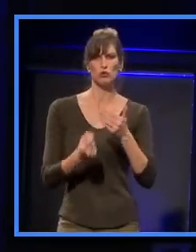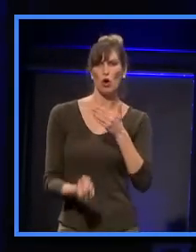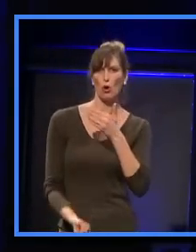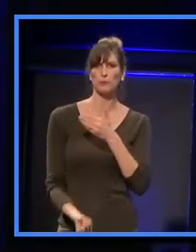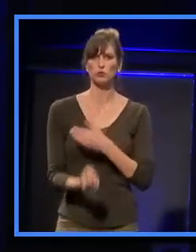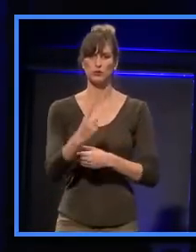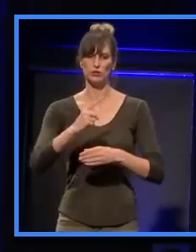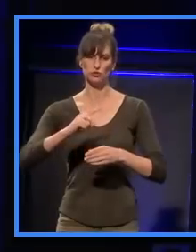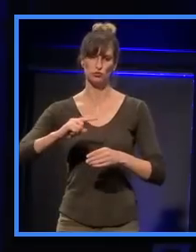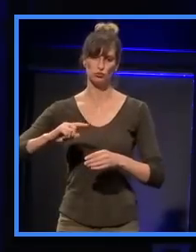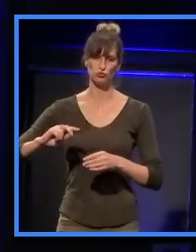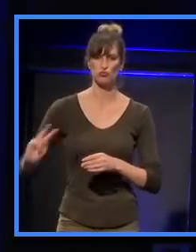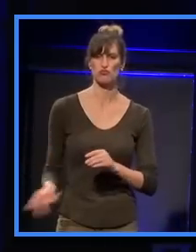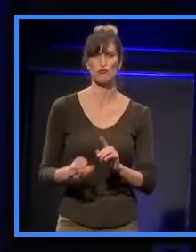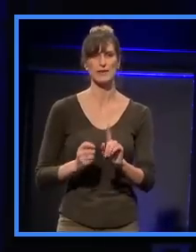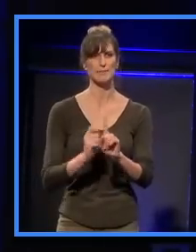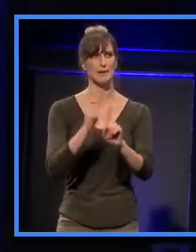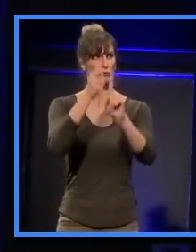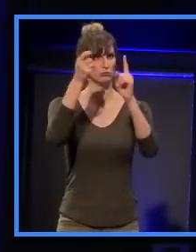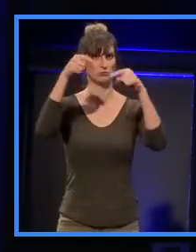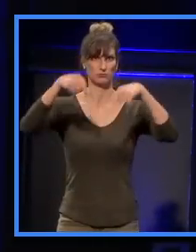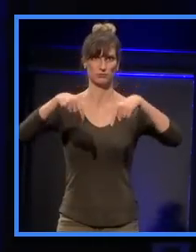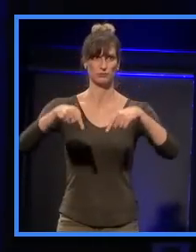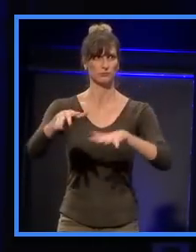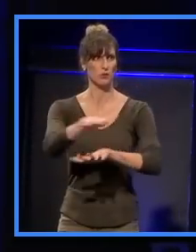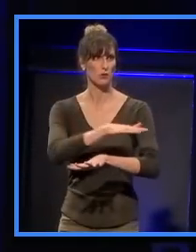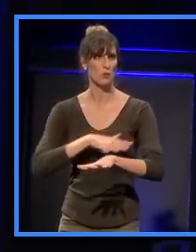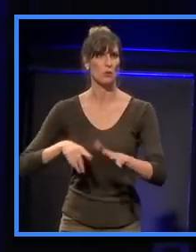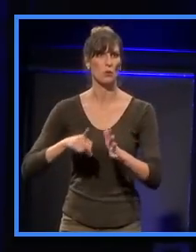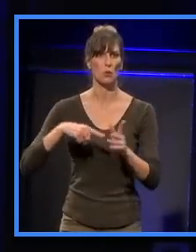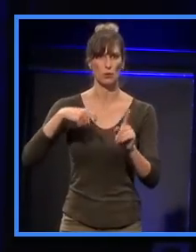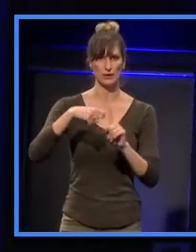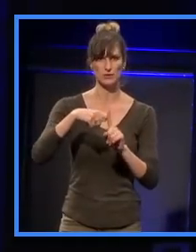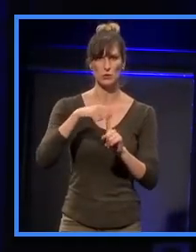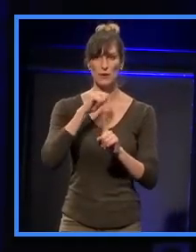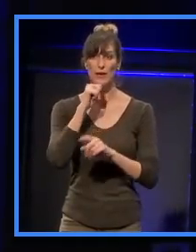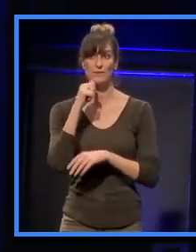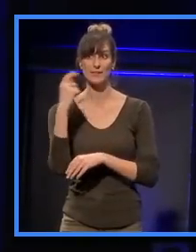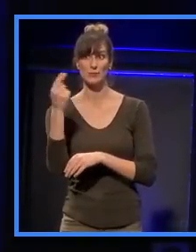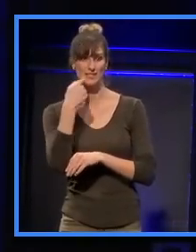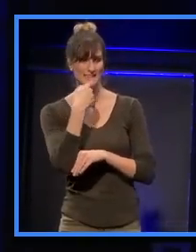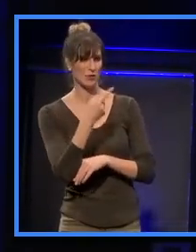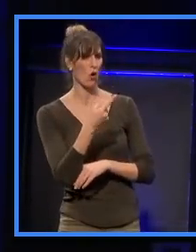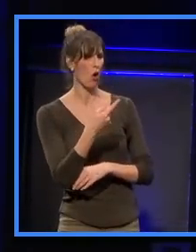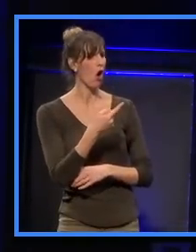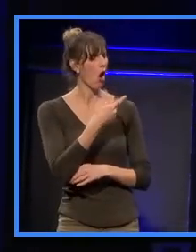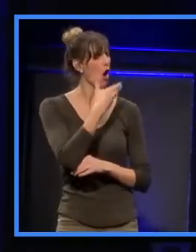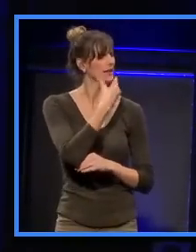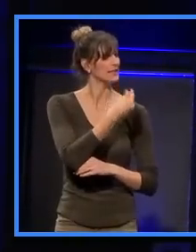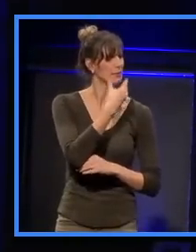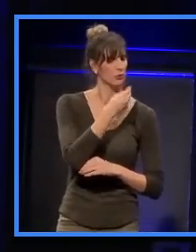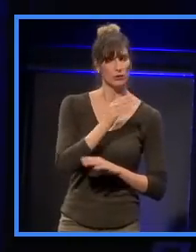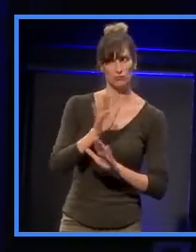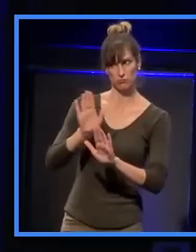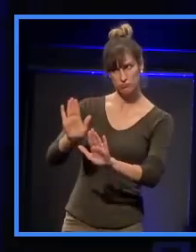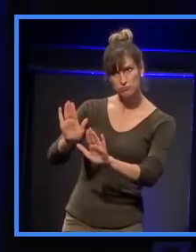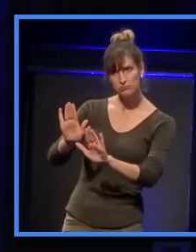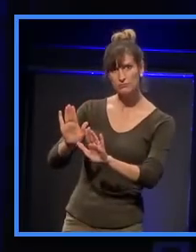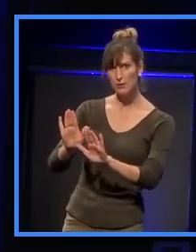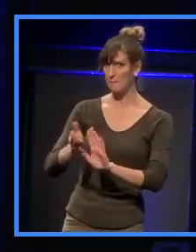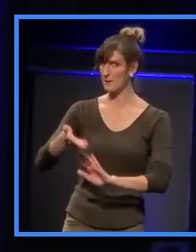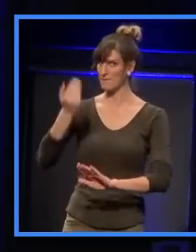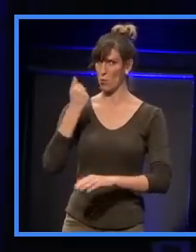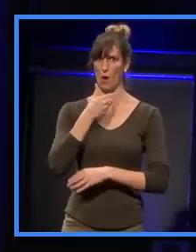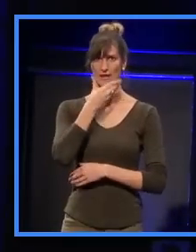to rebuild this place. And I guess beware of those who tell you it will be temporary. You know, and I think there's a lesson here for Auckland.